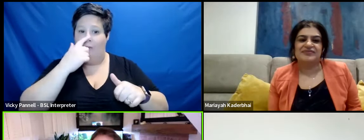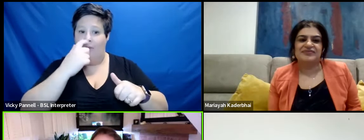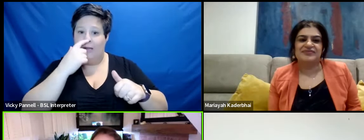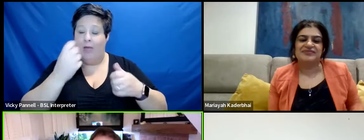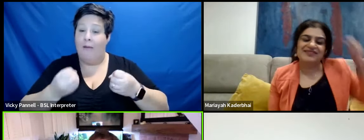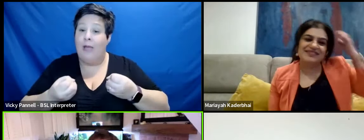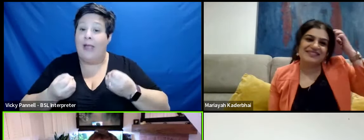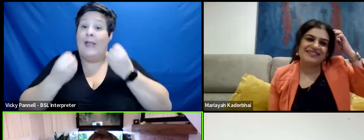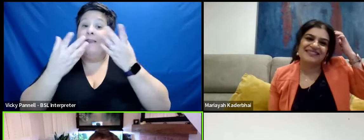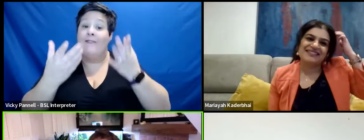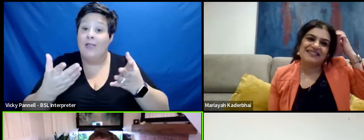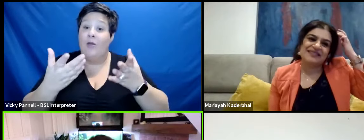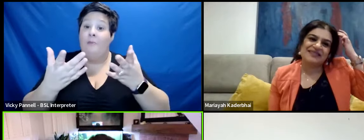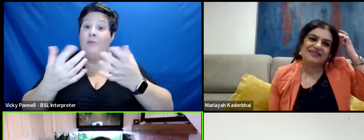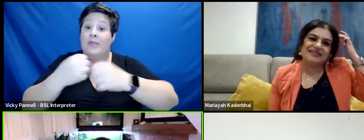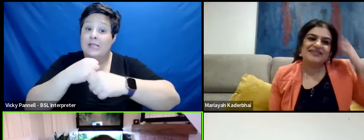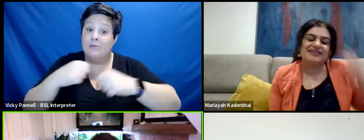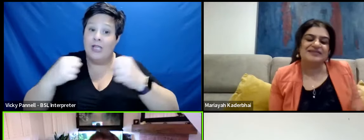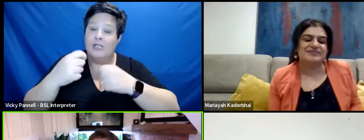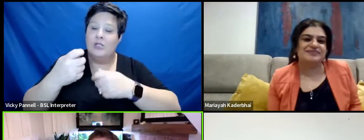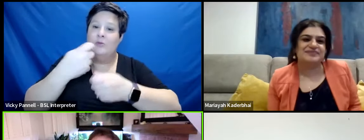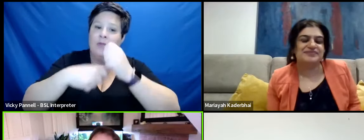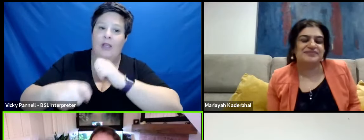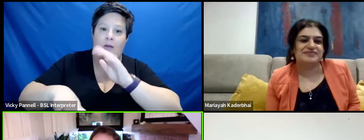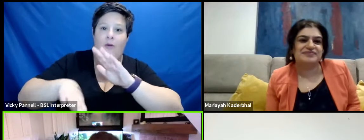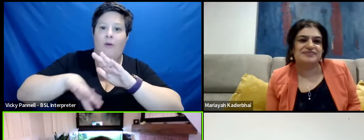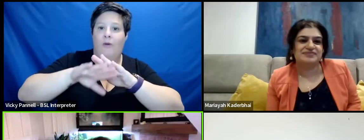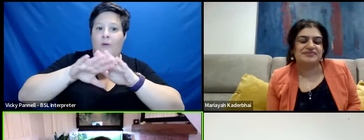platform to be these round